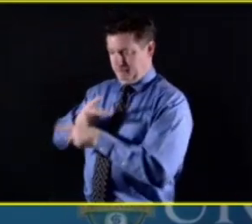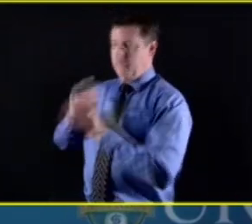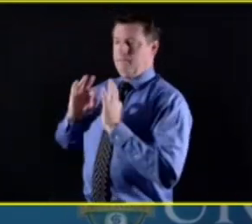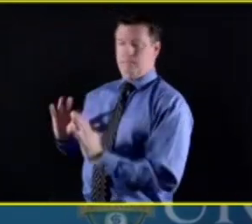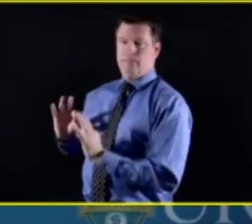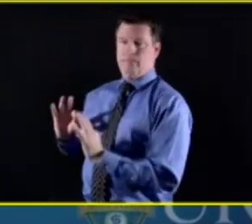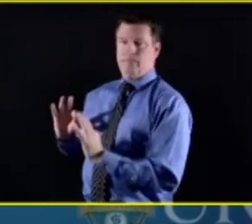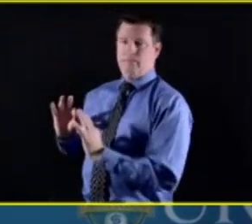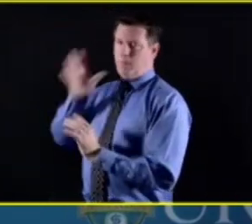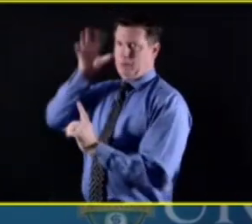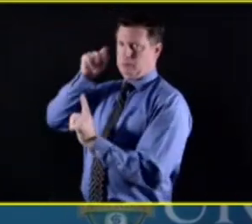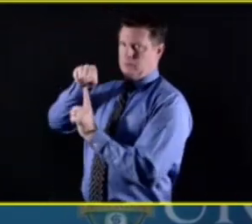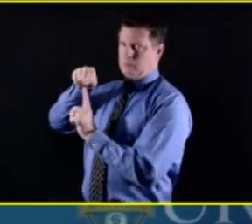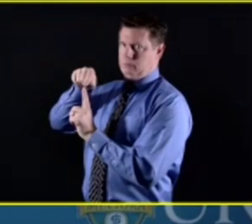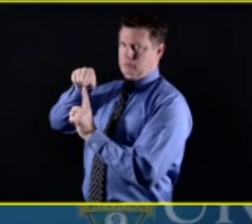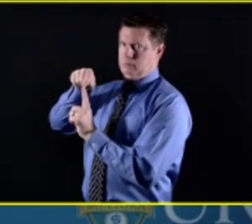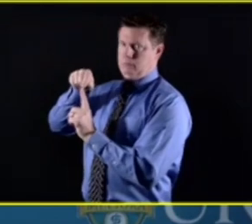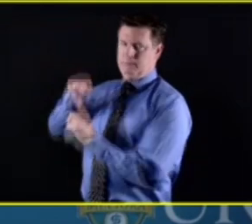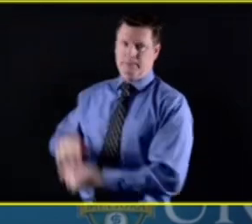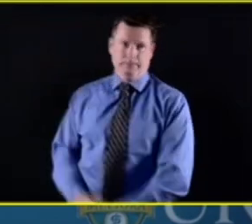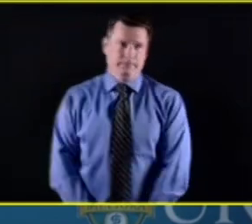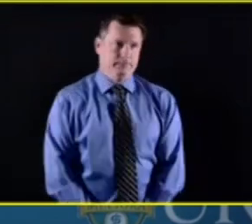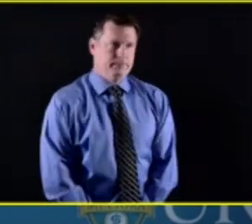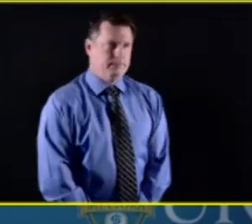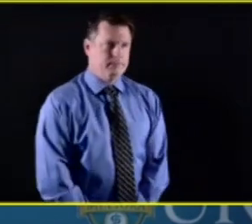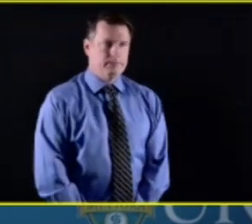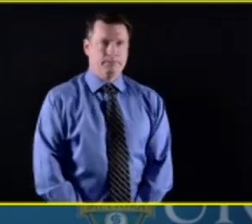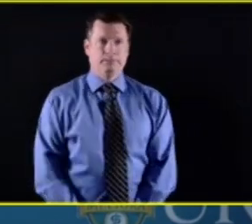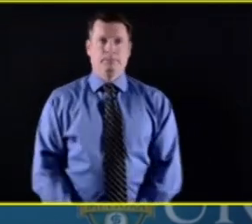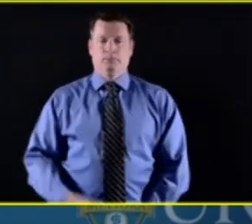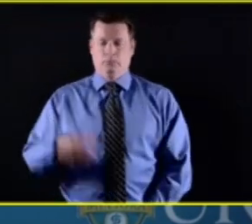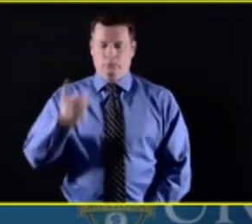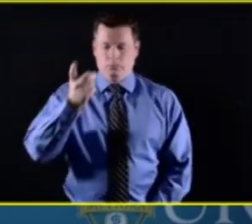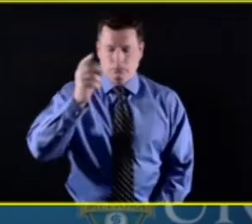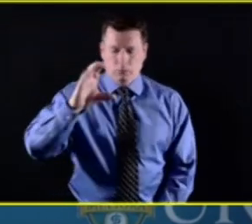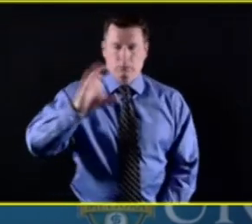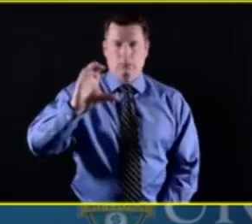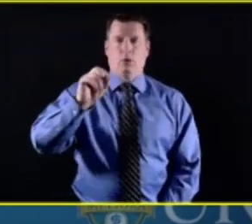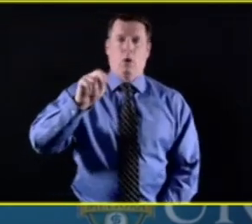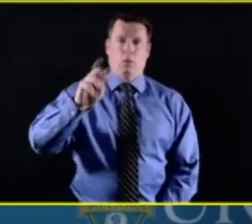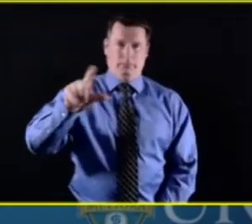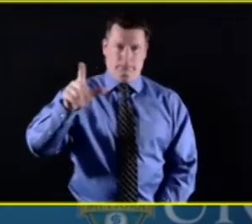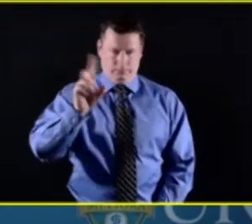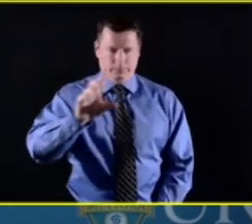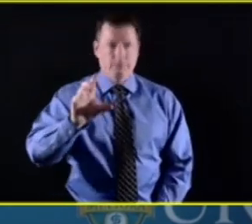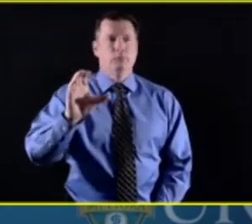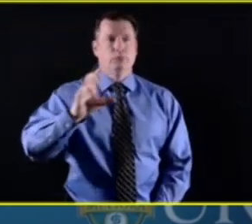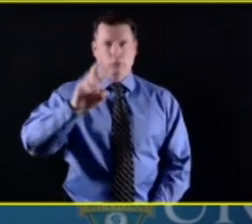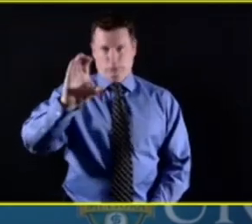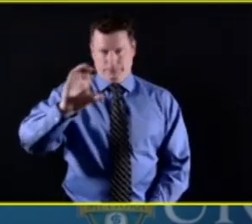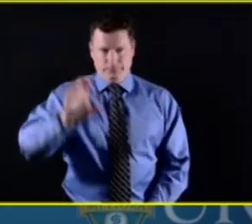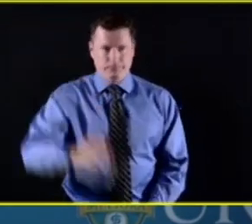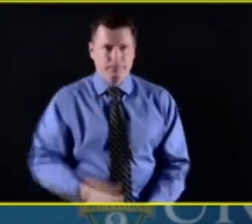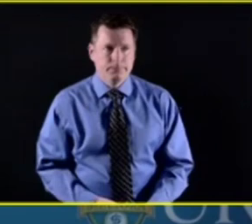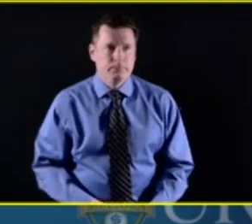care of yourself and not to beat yourself up. Uh, this is a, it's a hard time and there's a lot of balls to keep in the air.